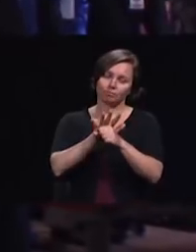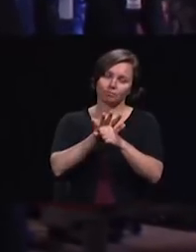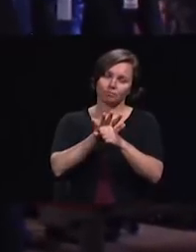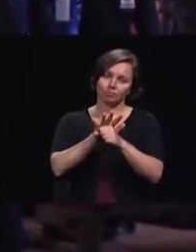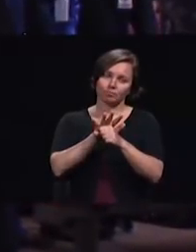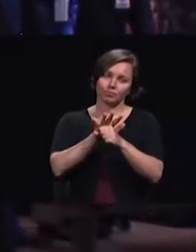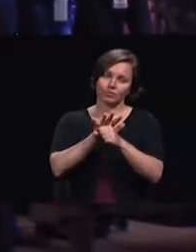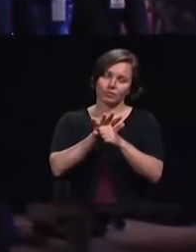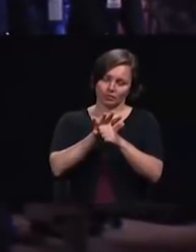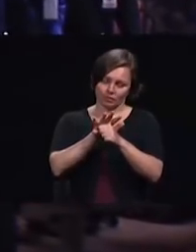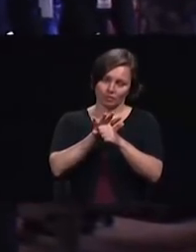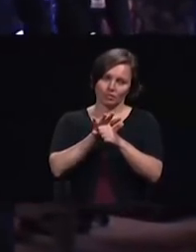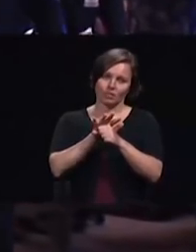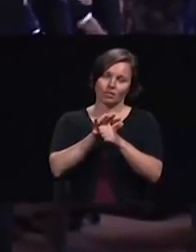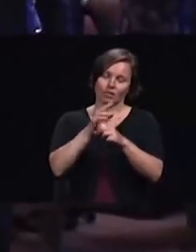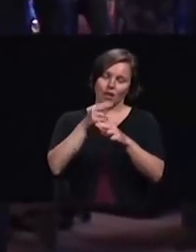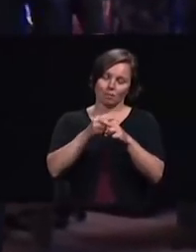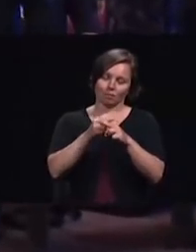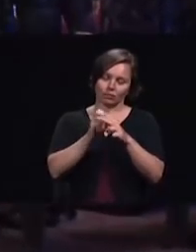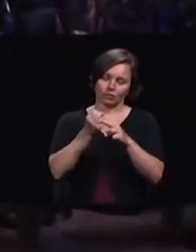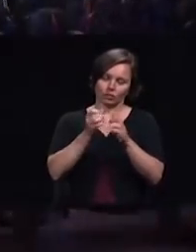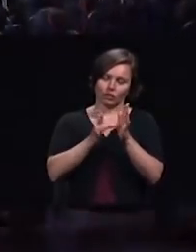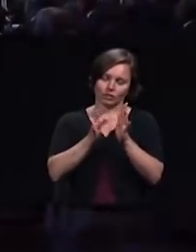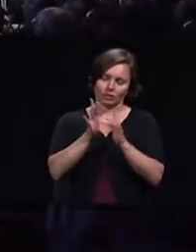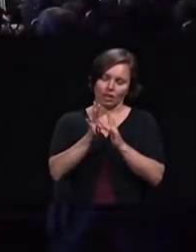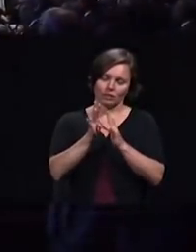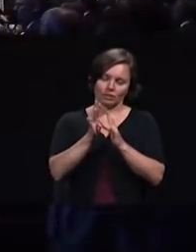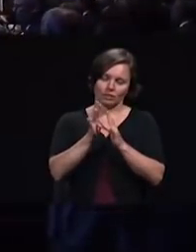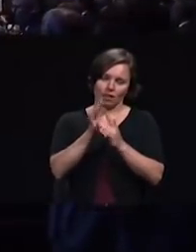name we ask it. Amen. Amen.